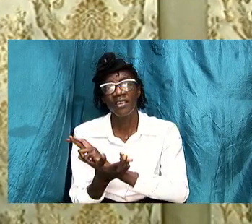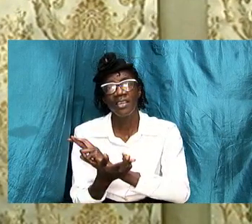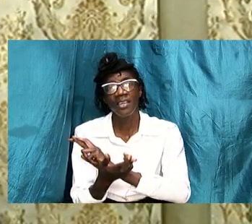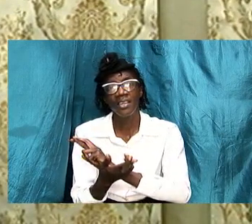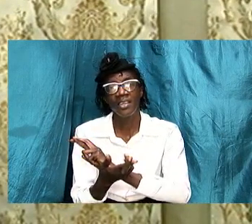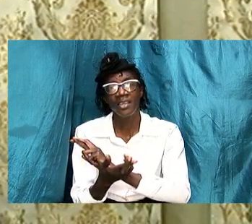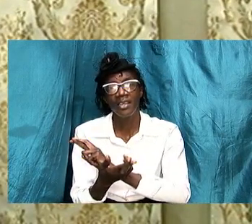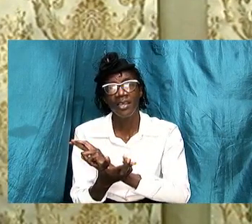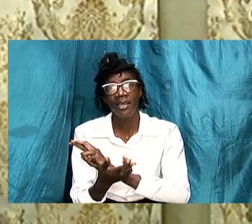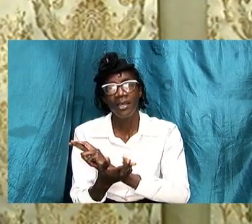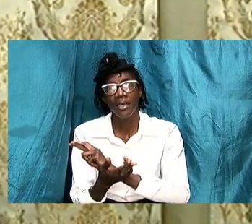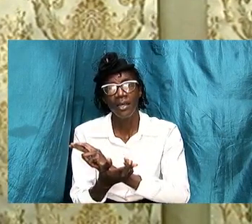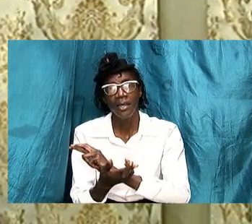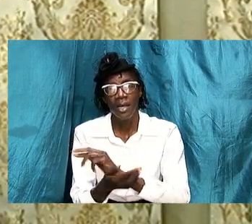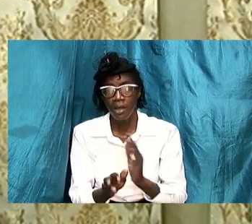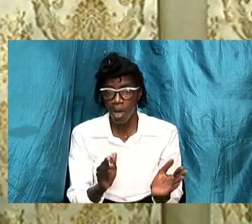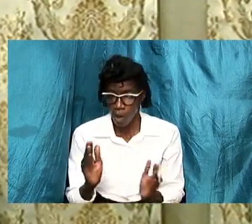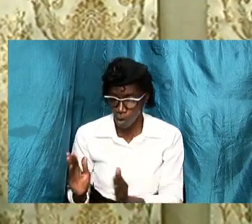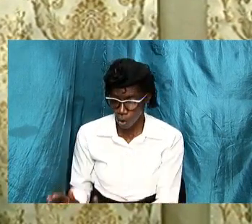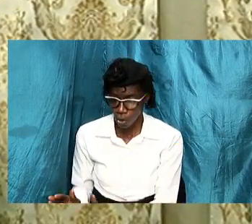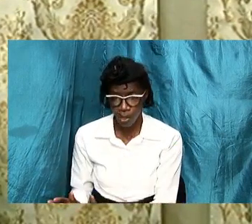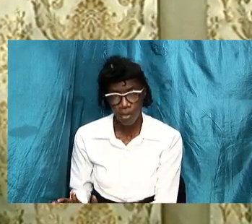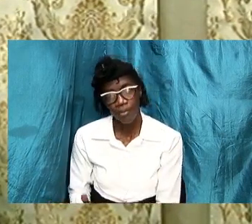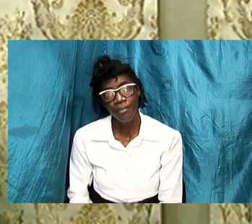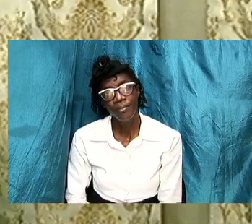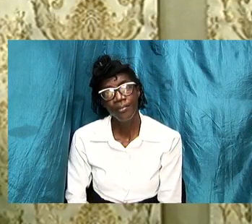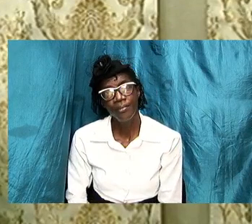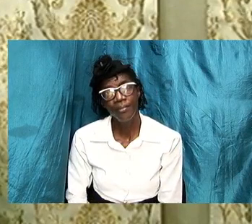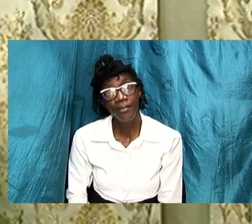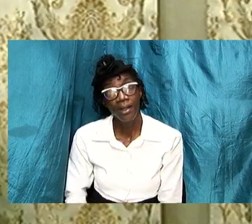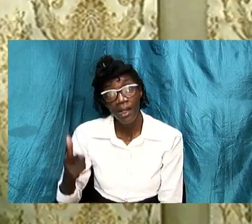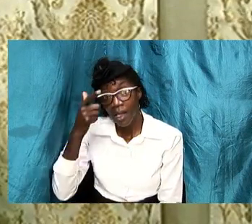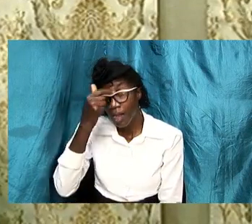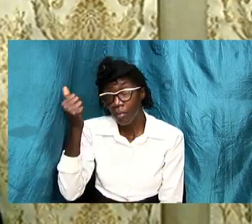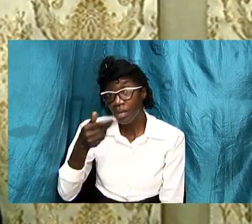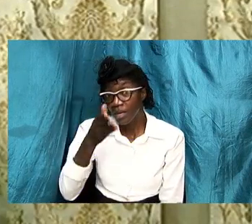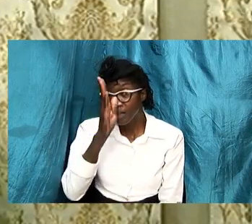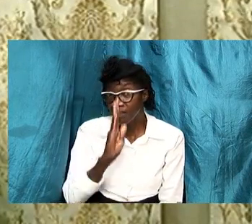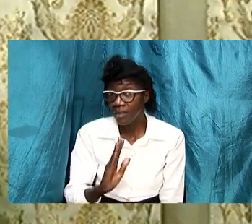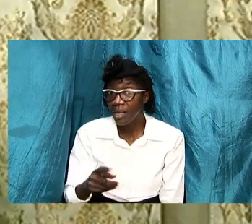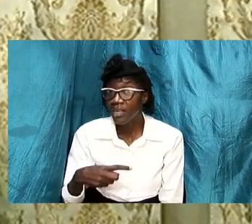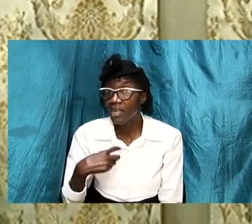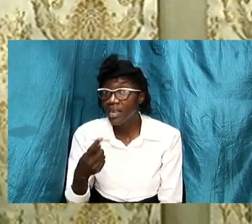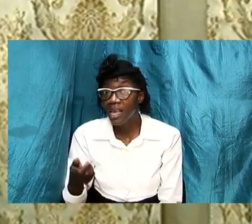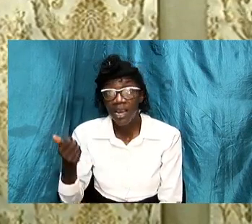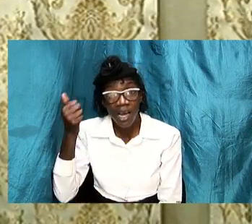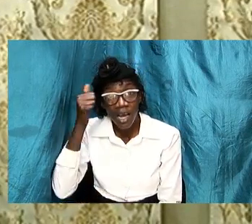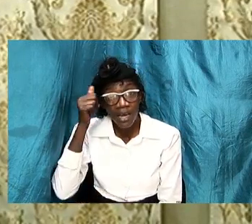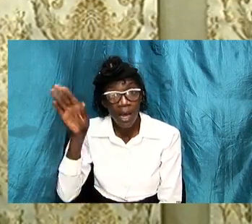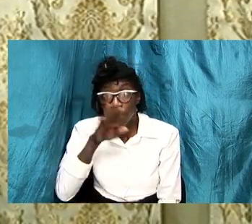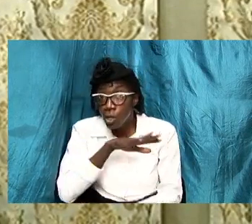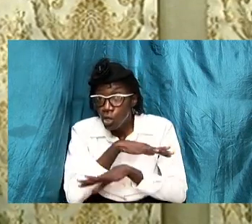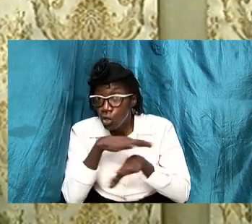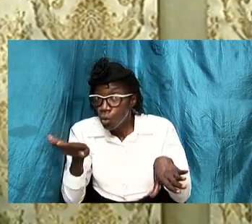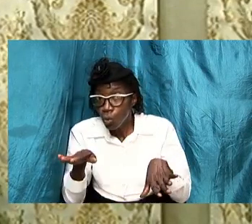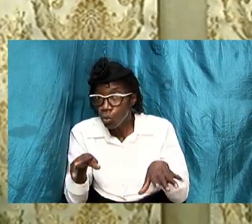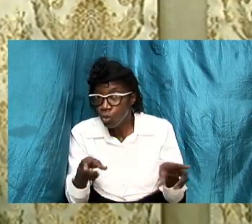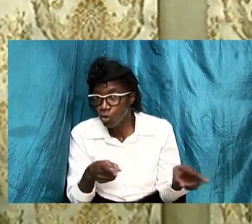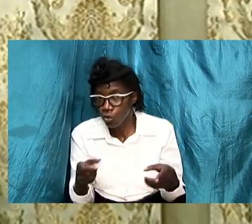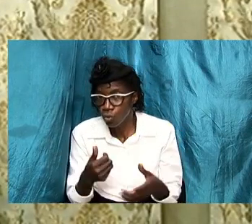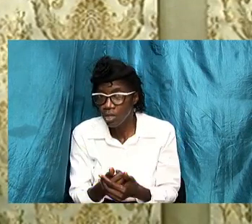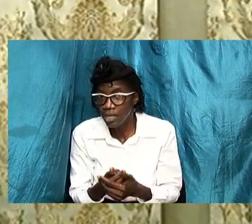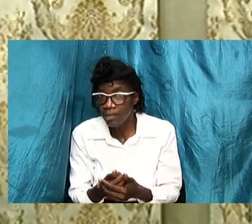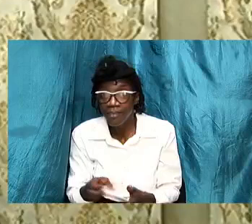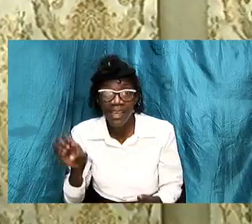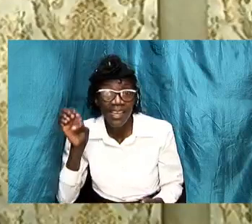the established order because god told adam don't do this eve